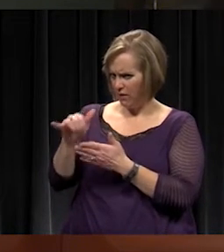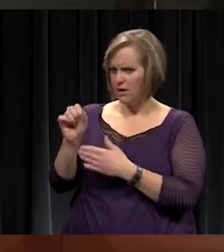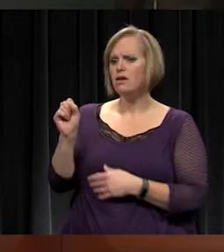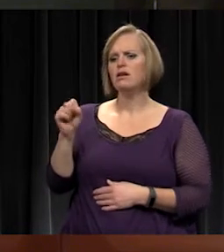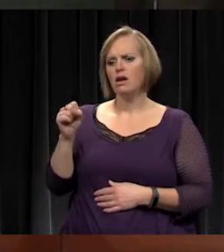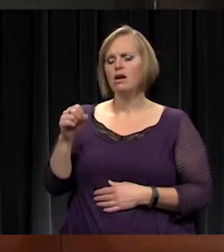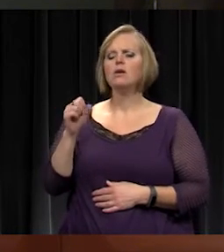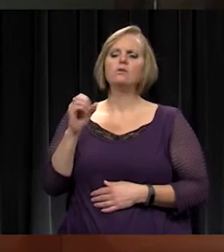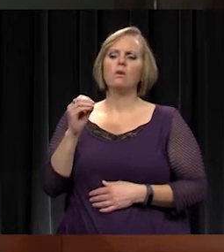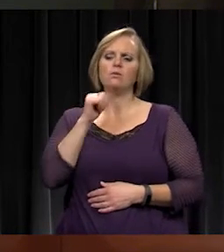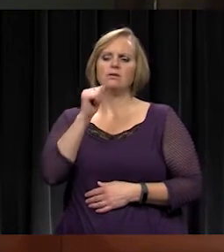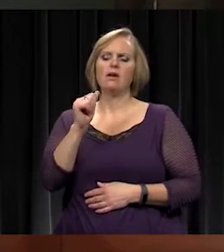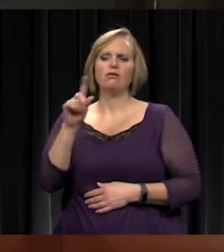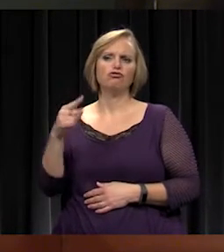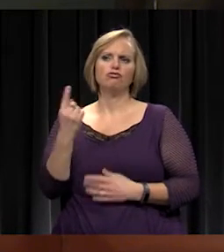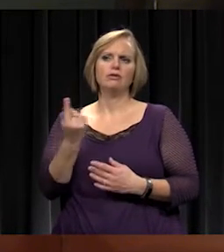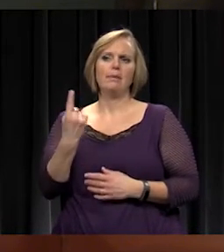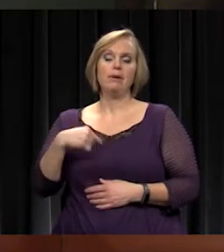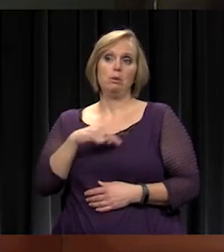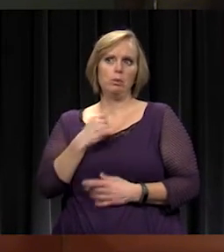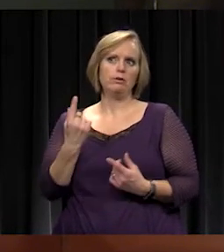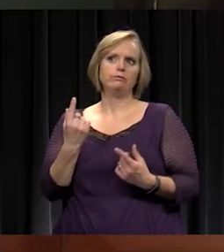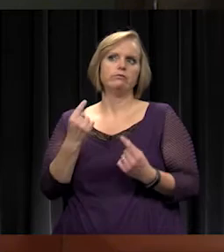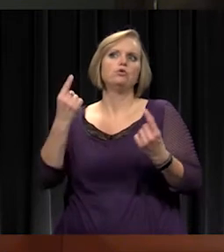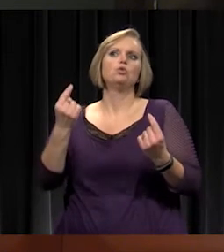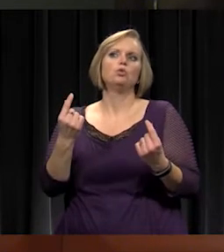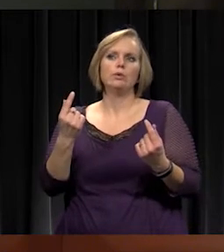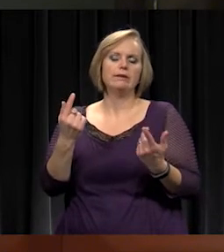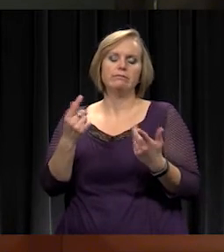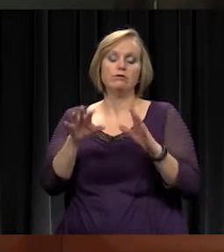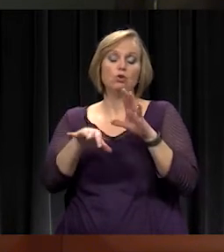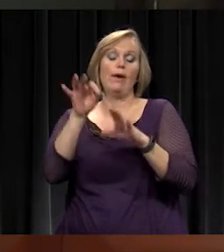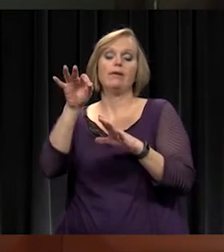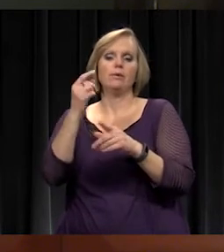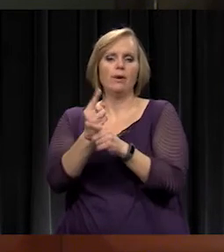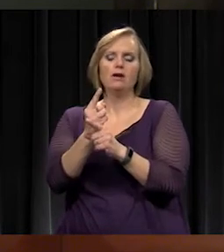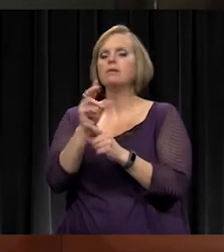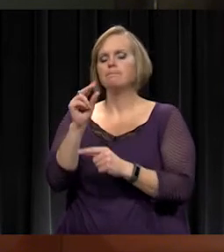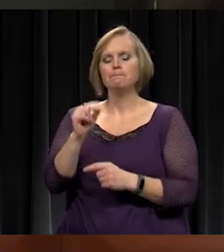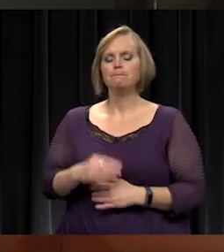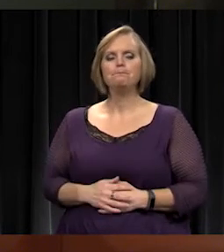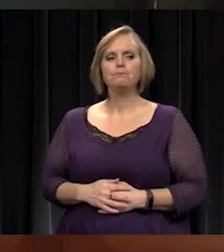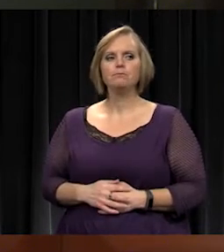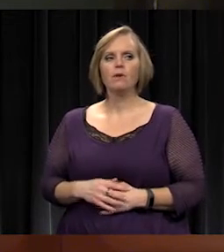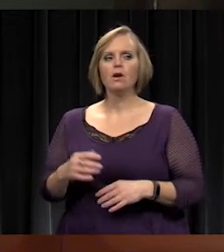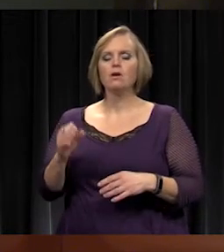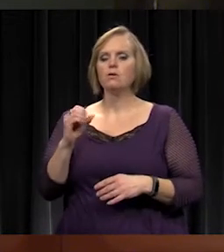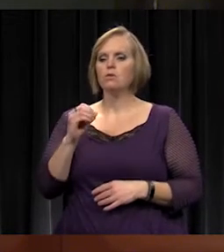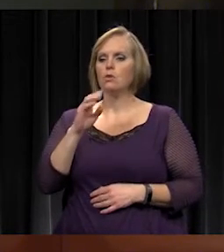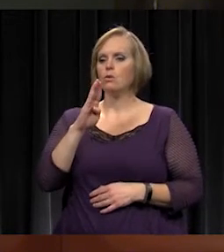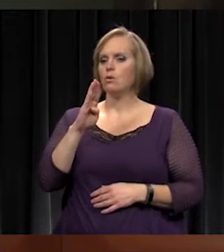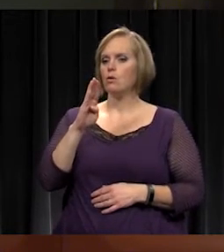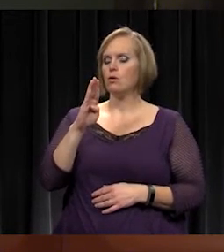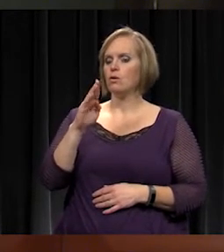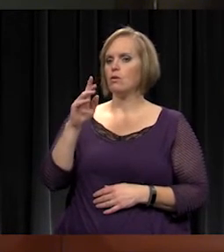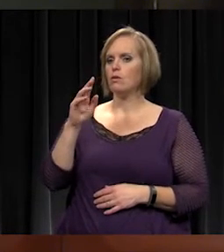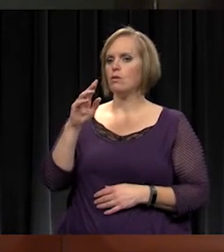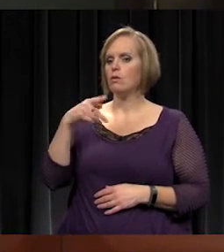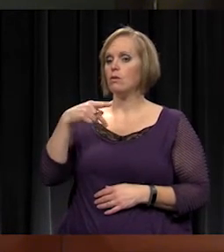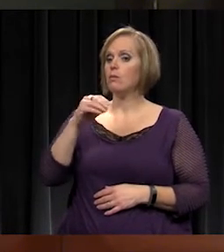it's not just something we're doing. No. Okay. Randomly here. And then, so your post-block grant graphic,